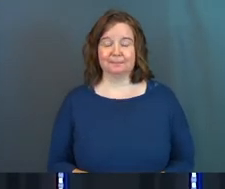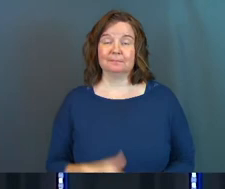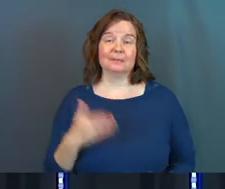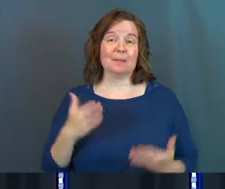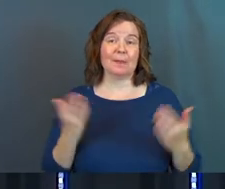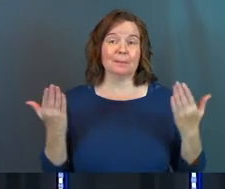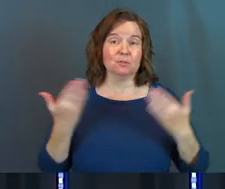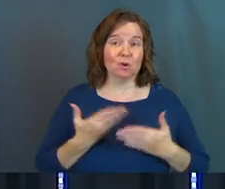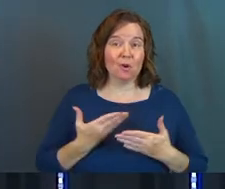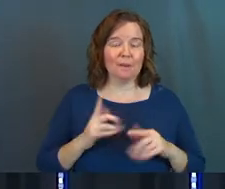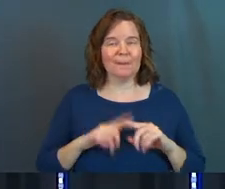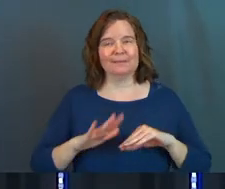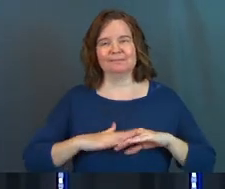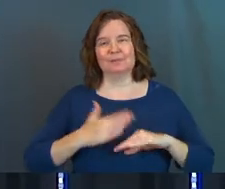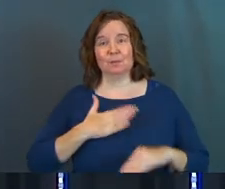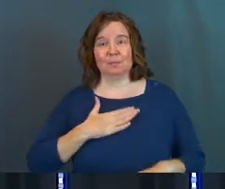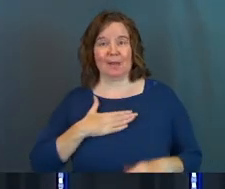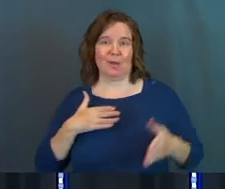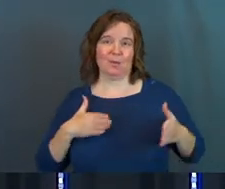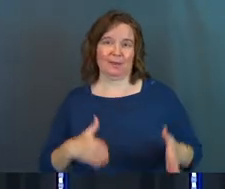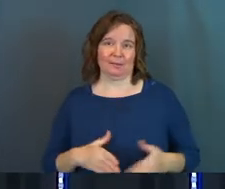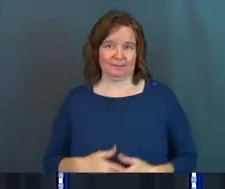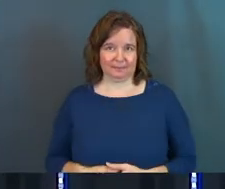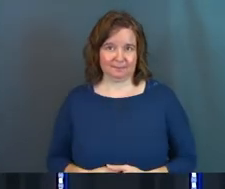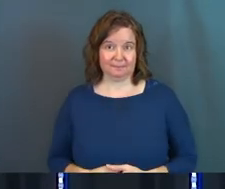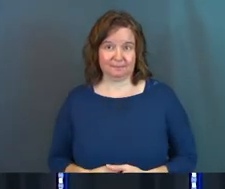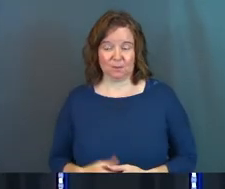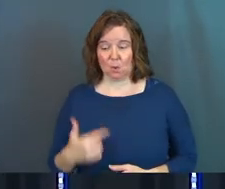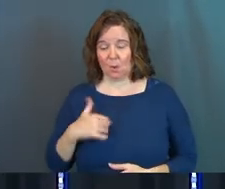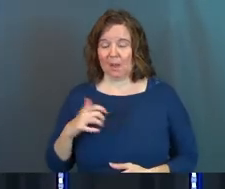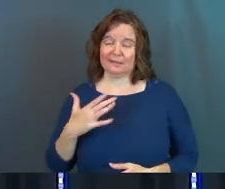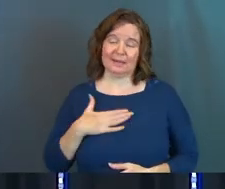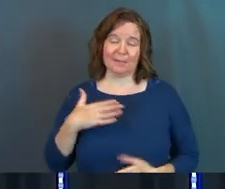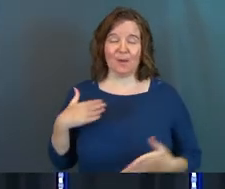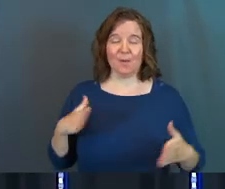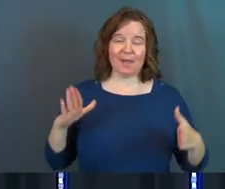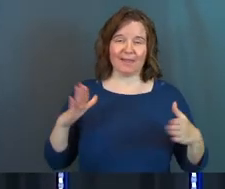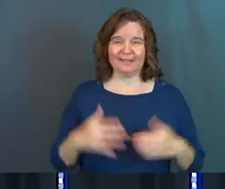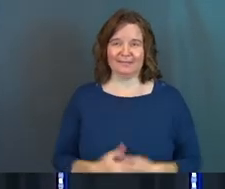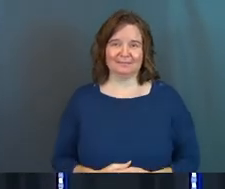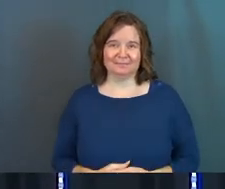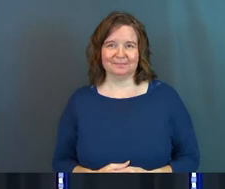It may be dark, but at least it was my way. I did it my way.